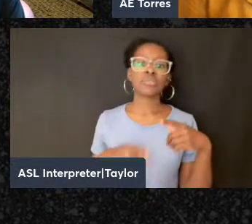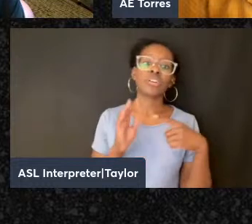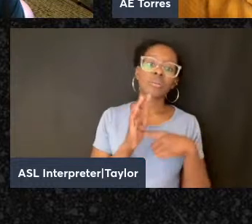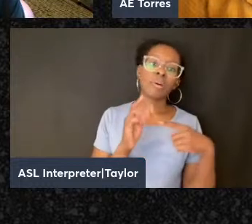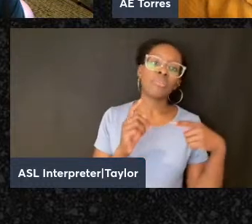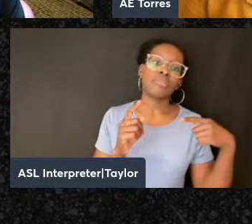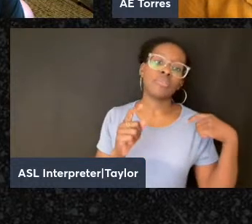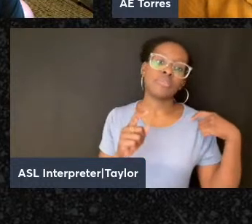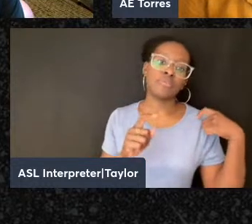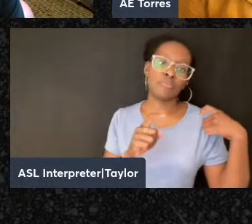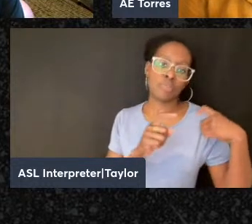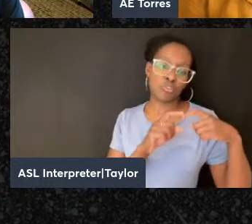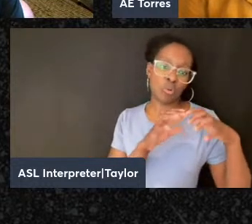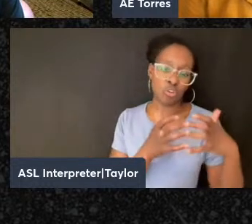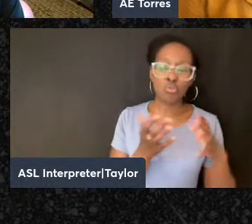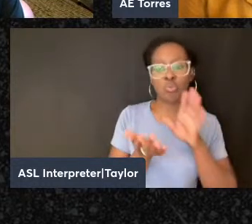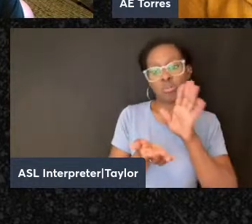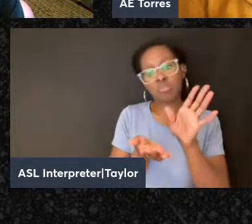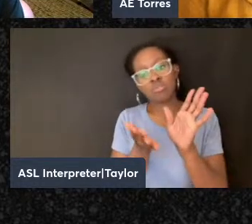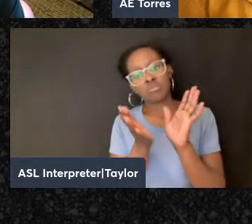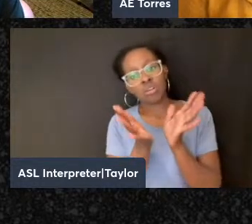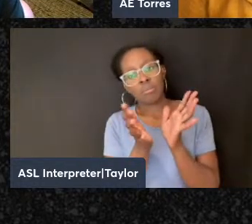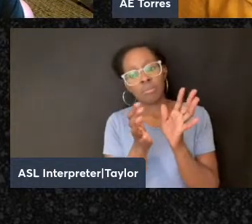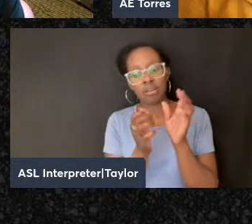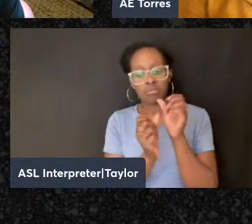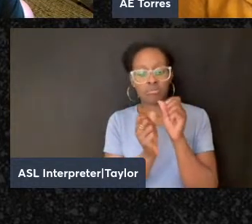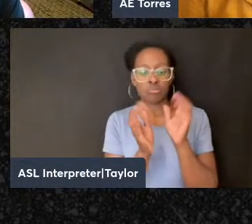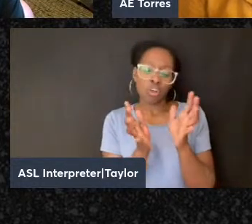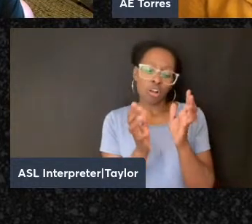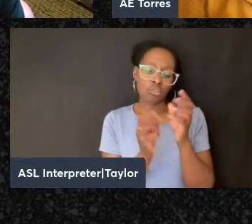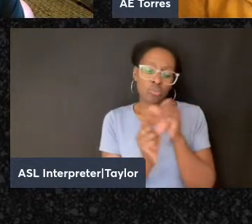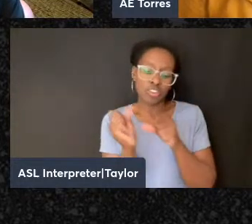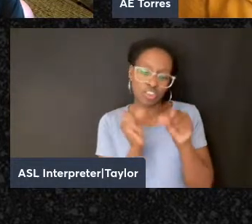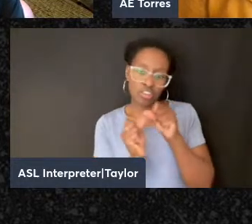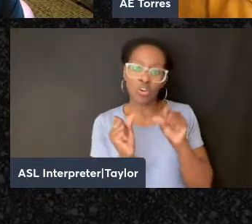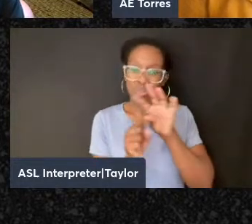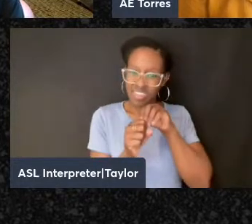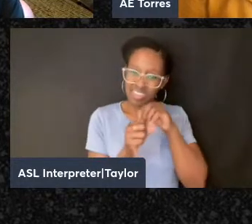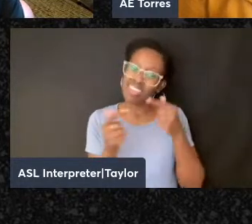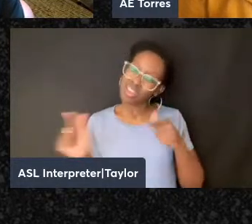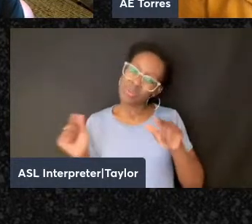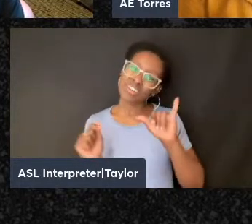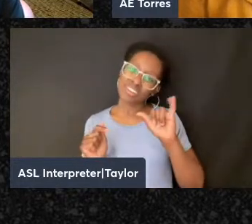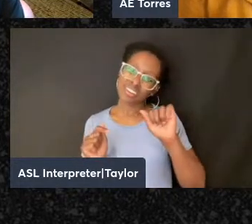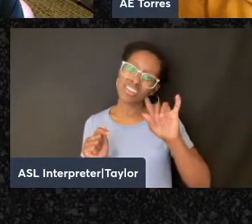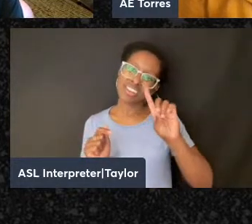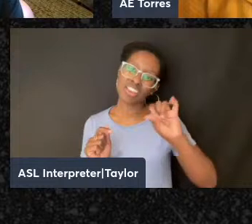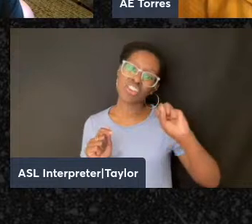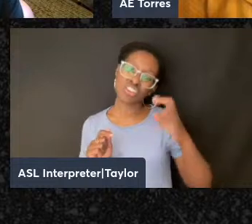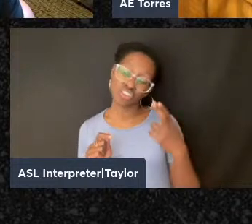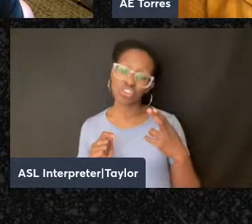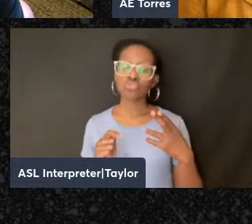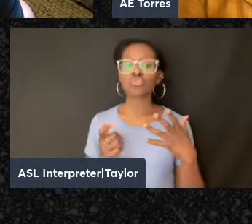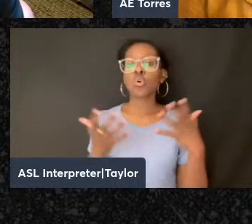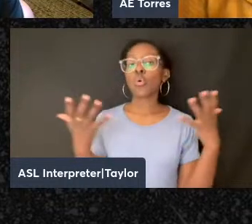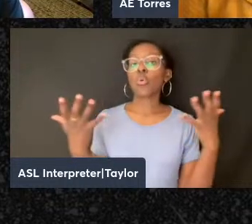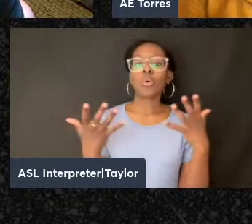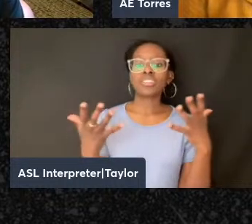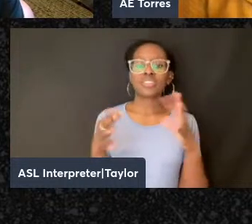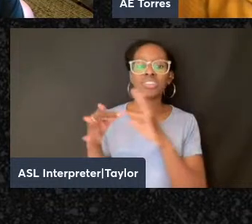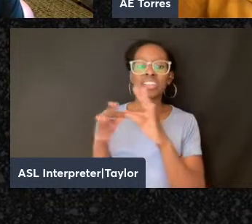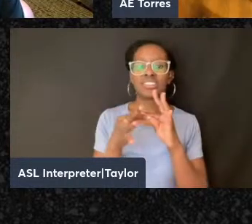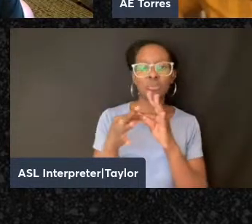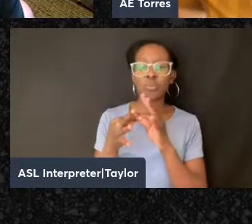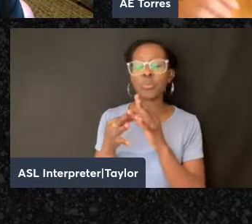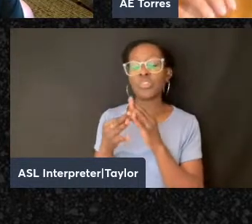amongst themselves in Yiddish and the like. So how is the sort of what's the relation between the breadth of Yiddishness and yet the